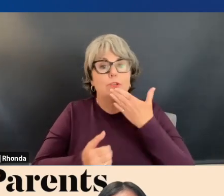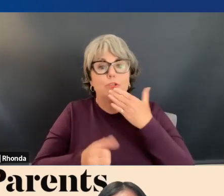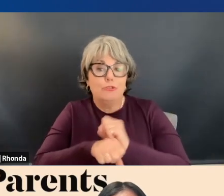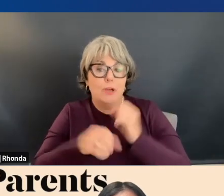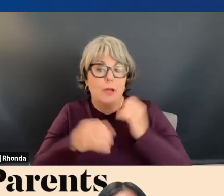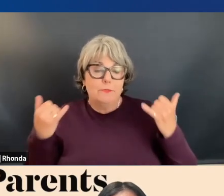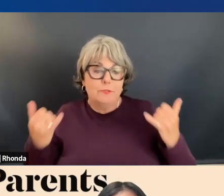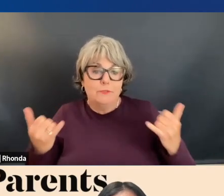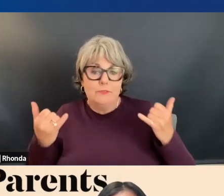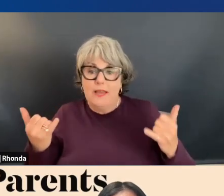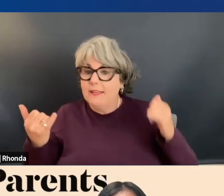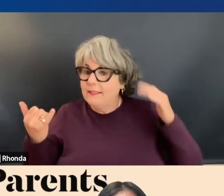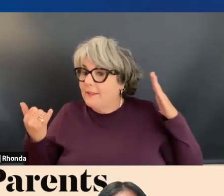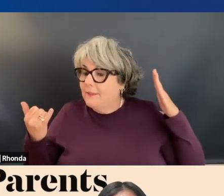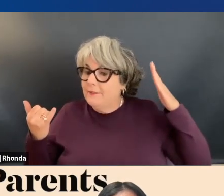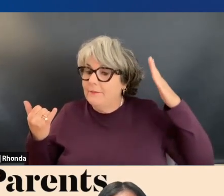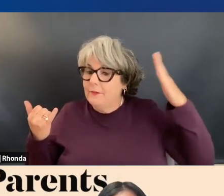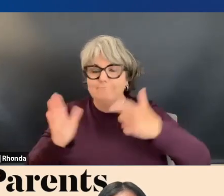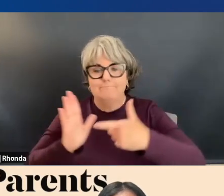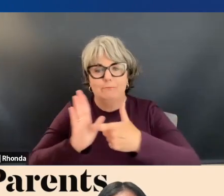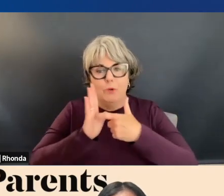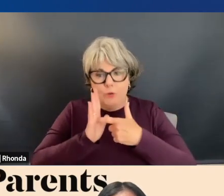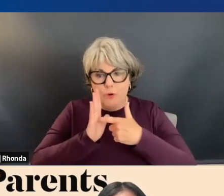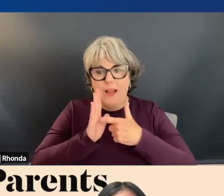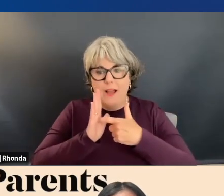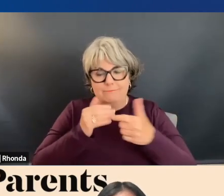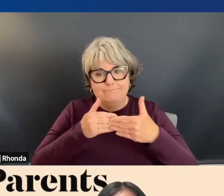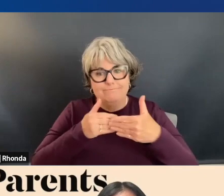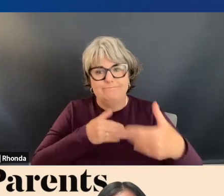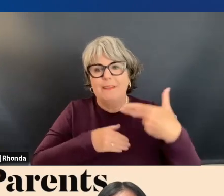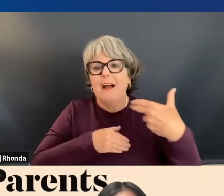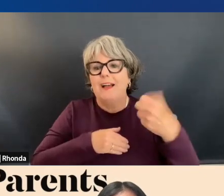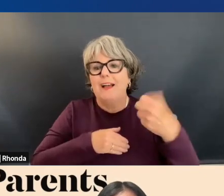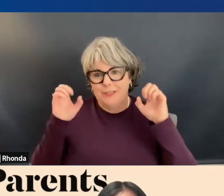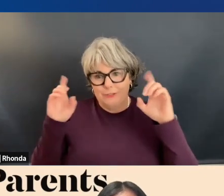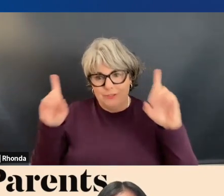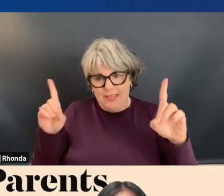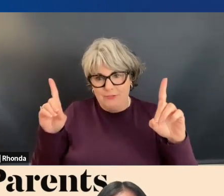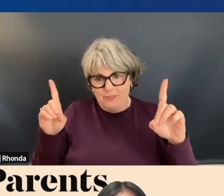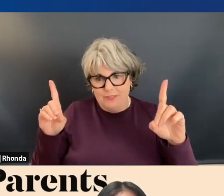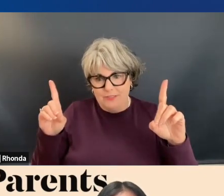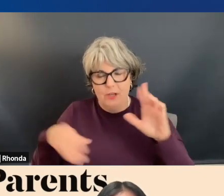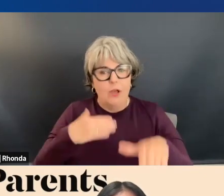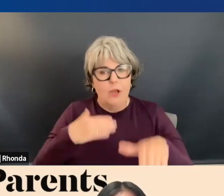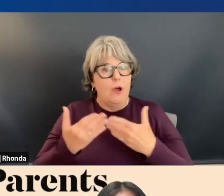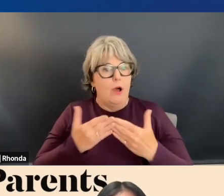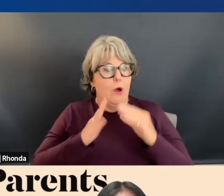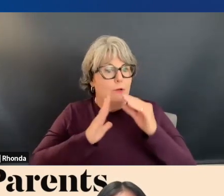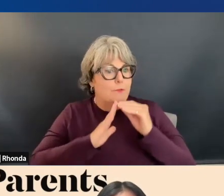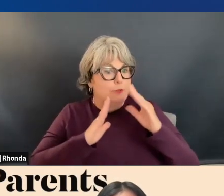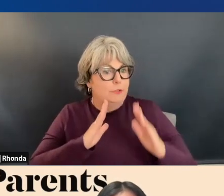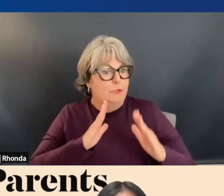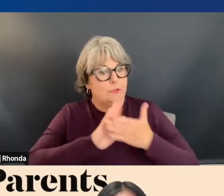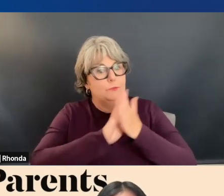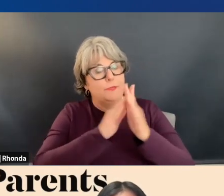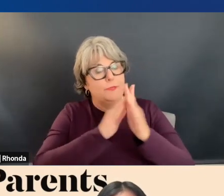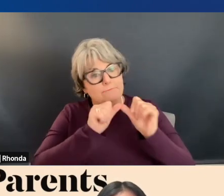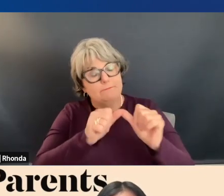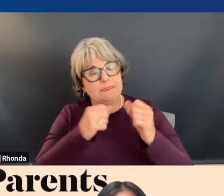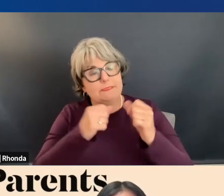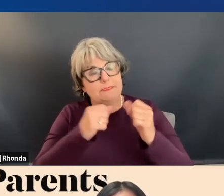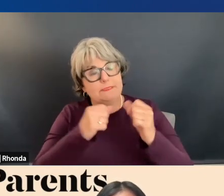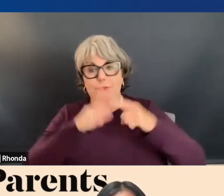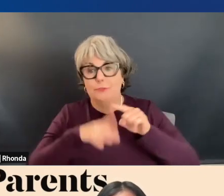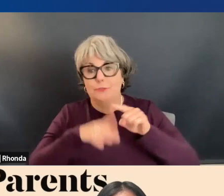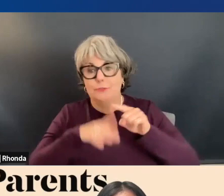and into the future requires some form of post-secondary education. We want to set every single one of our students up for success, starting